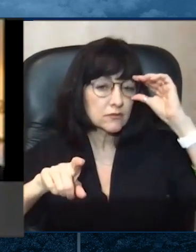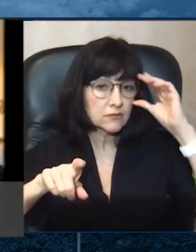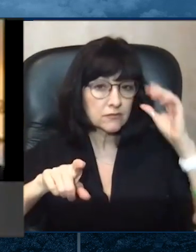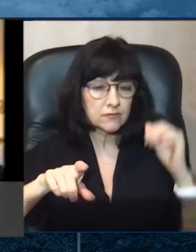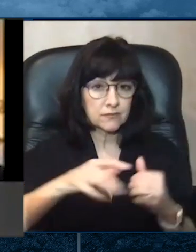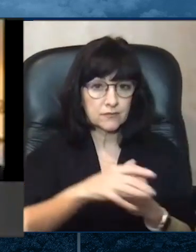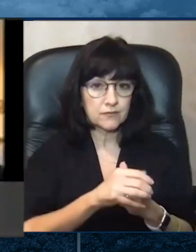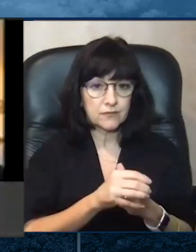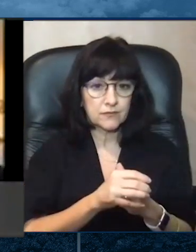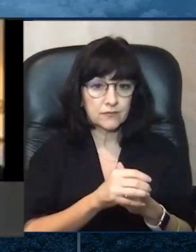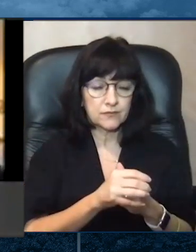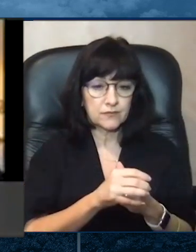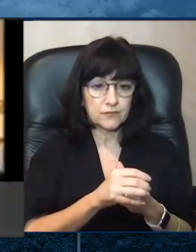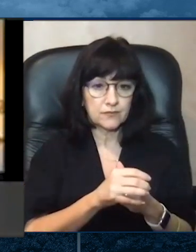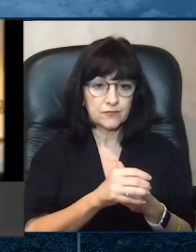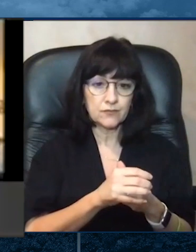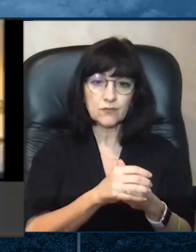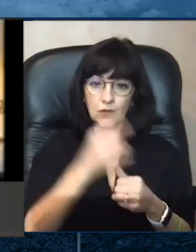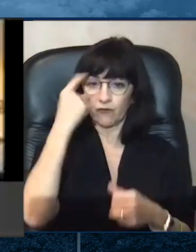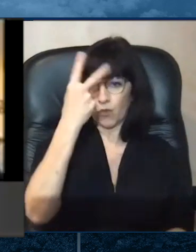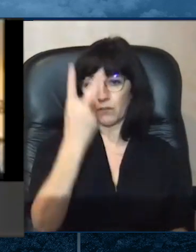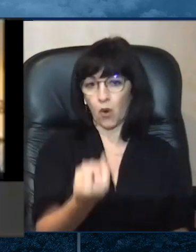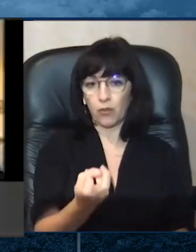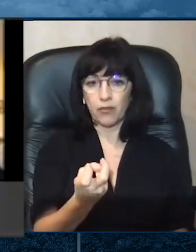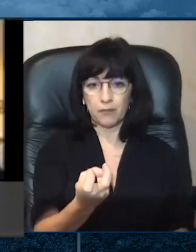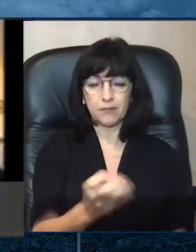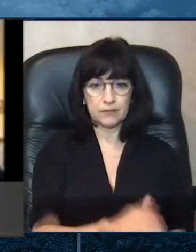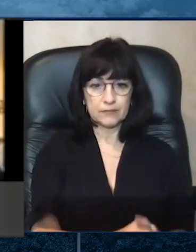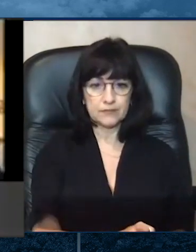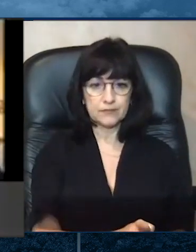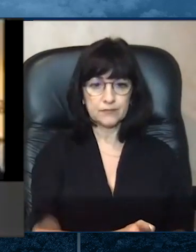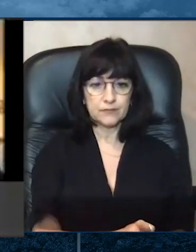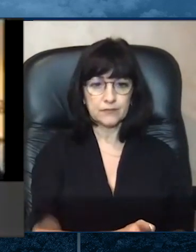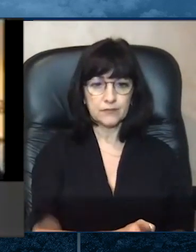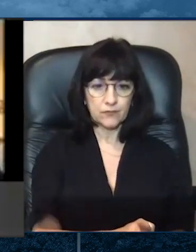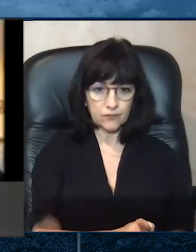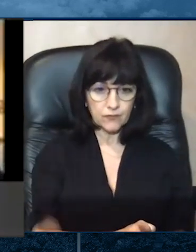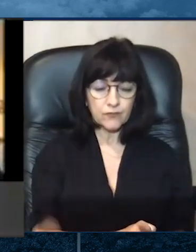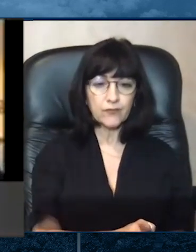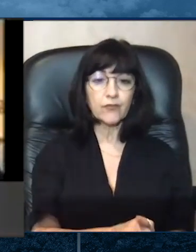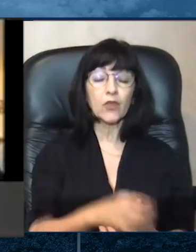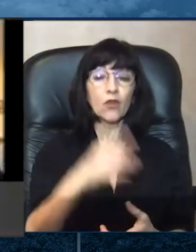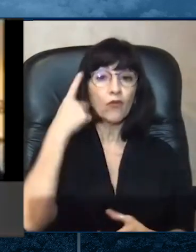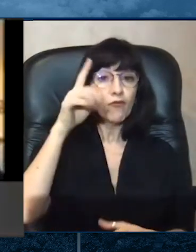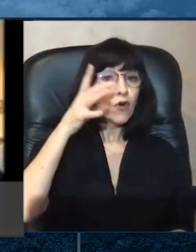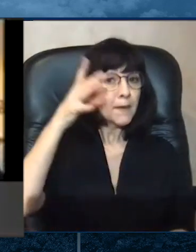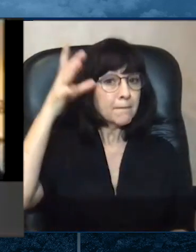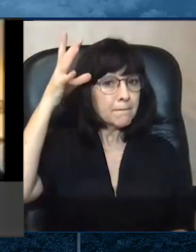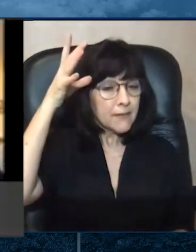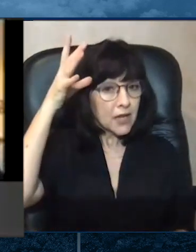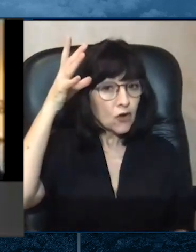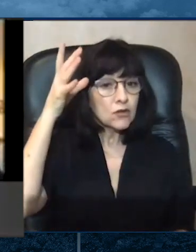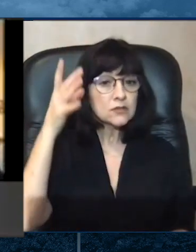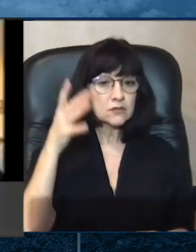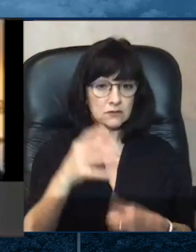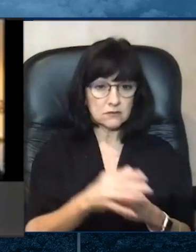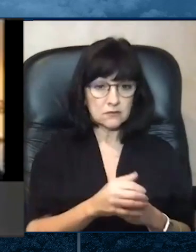Por los dos, for both of them. Okay. Well, for the parents, I would say, chill.